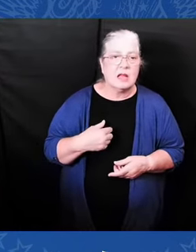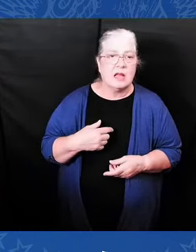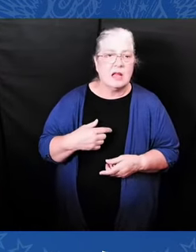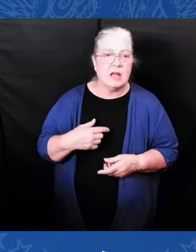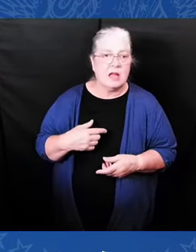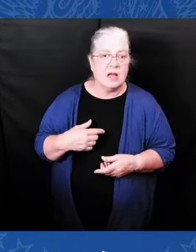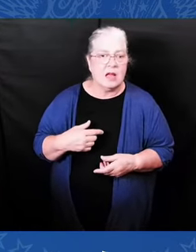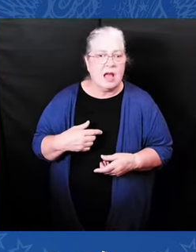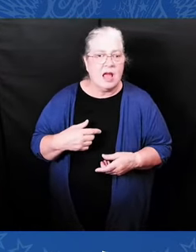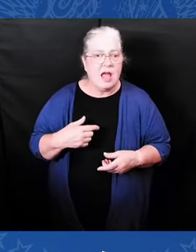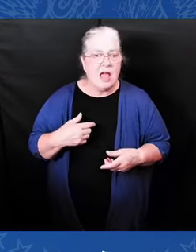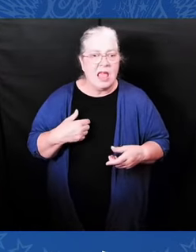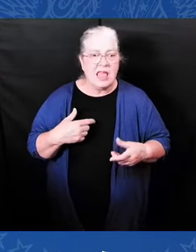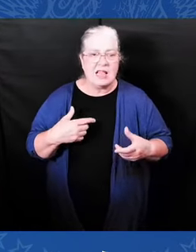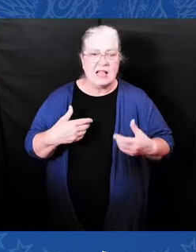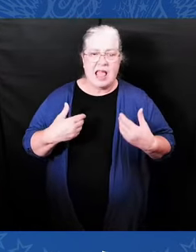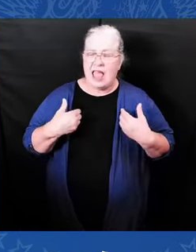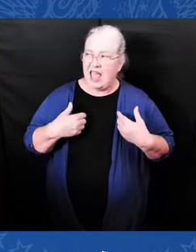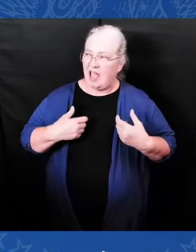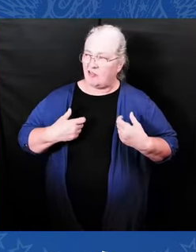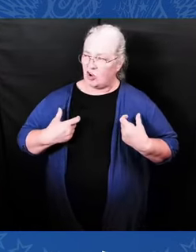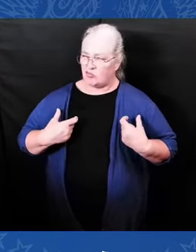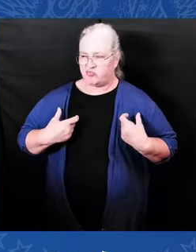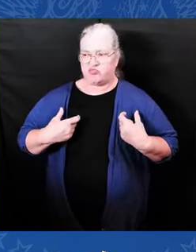MC Light, both of you, thank you.